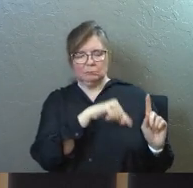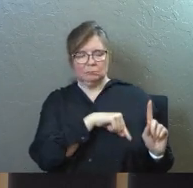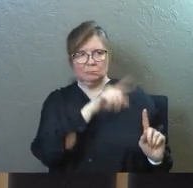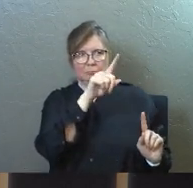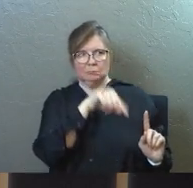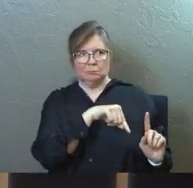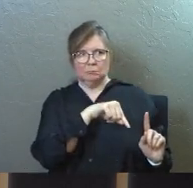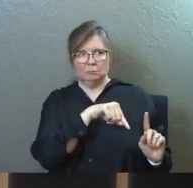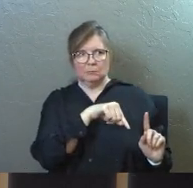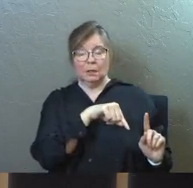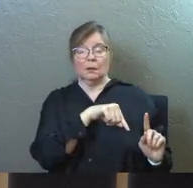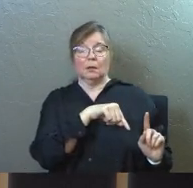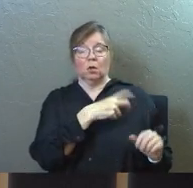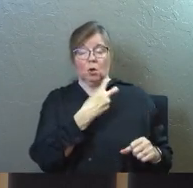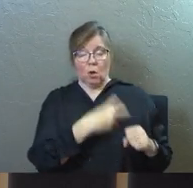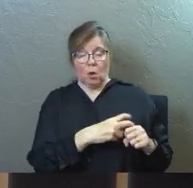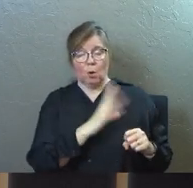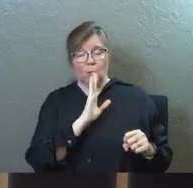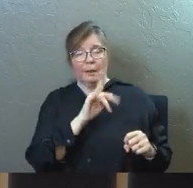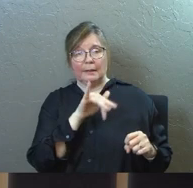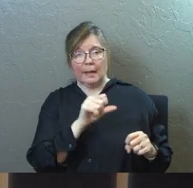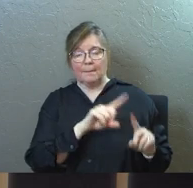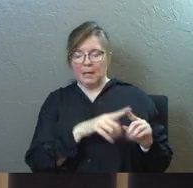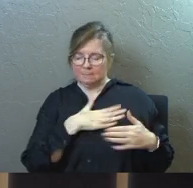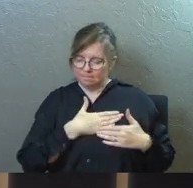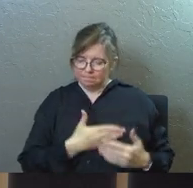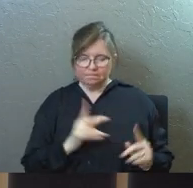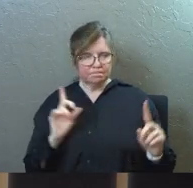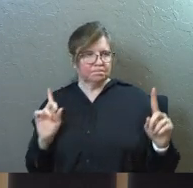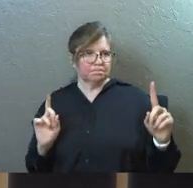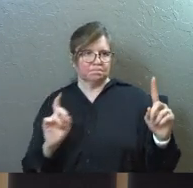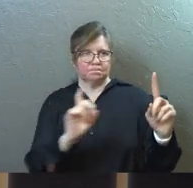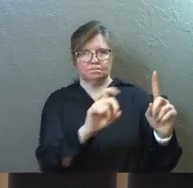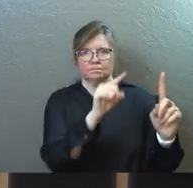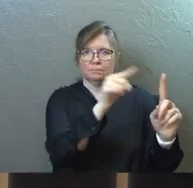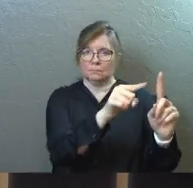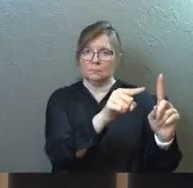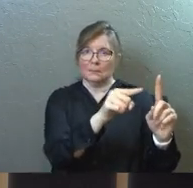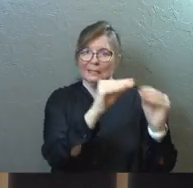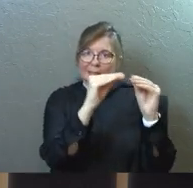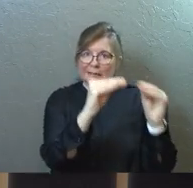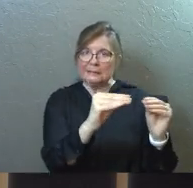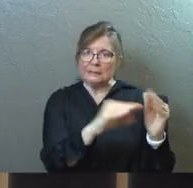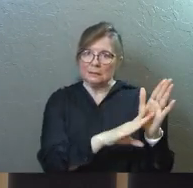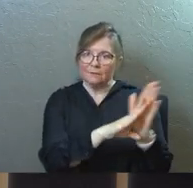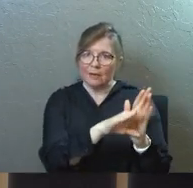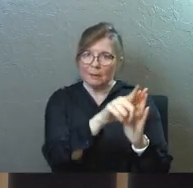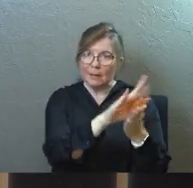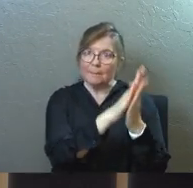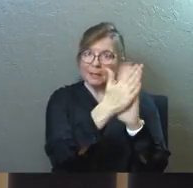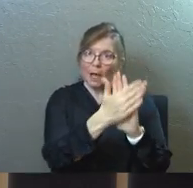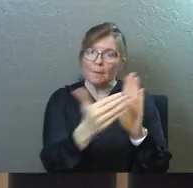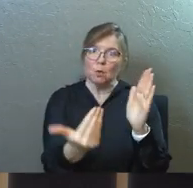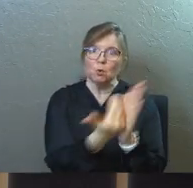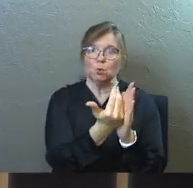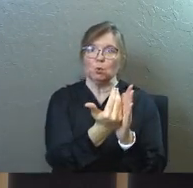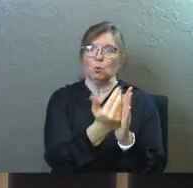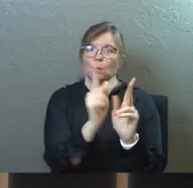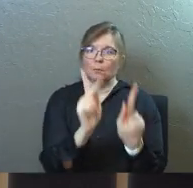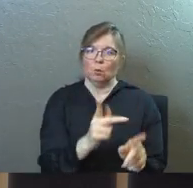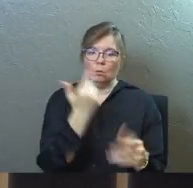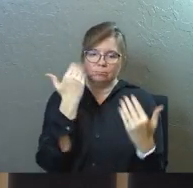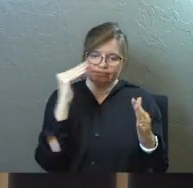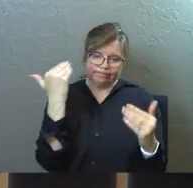And it's the harder road. Like if you're on the parking team today and you're like, we need more people on the parking team.